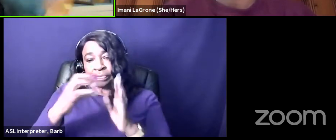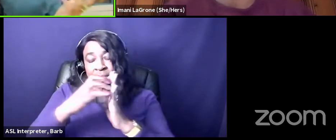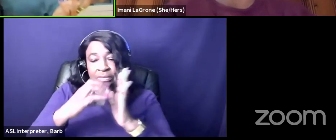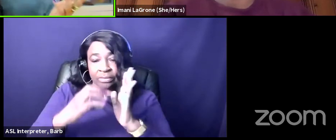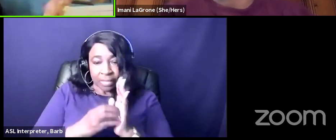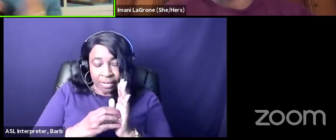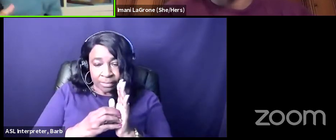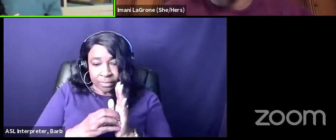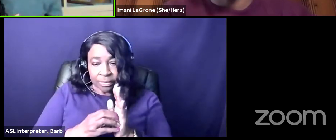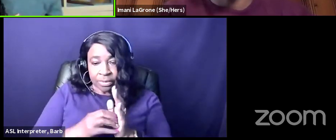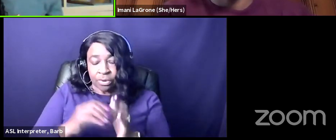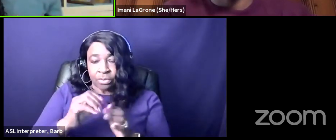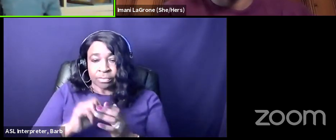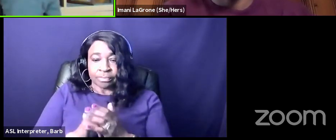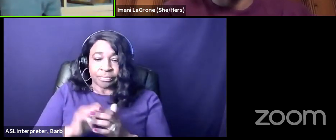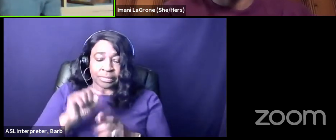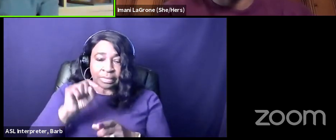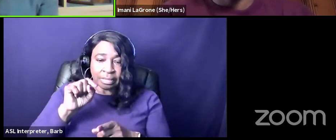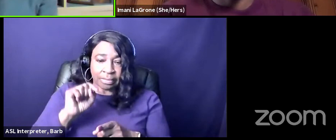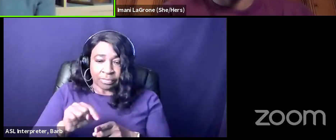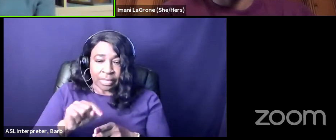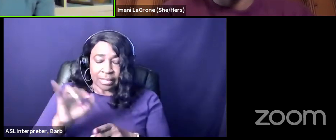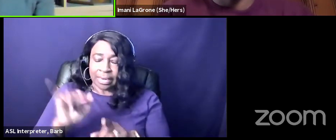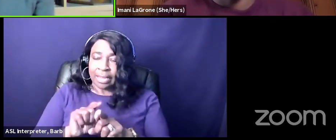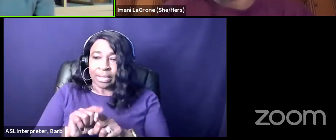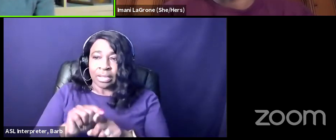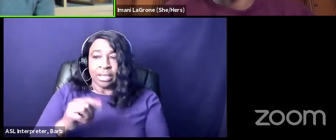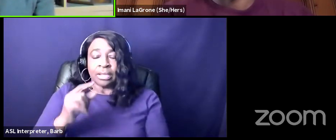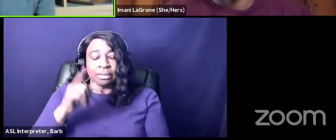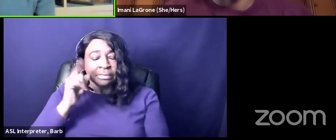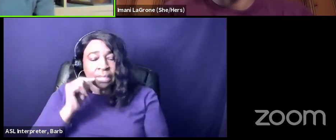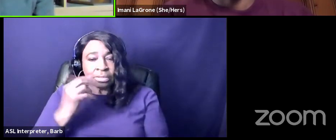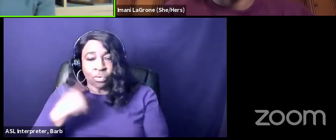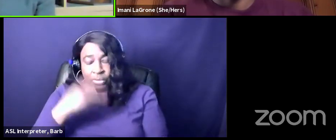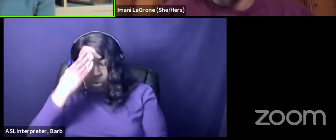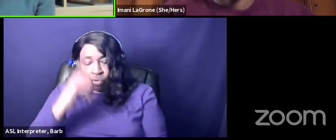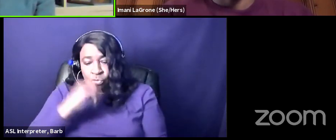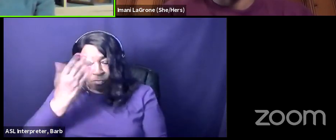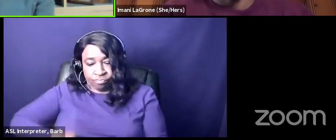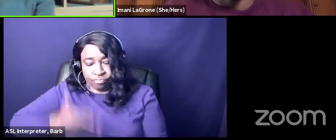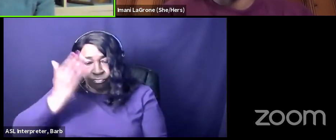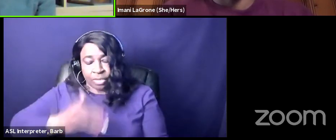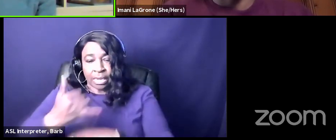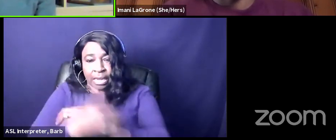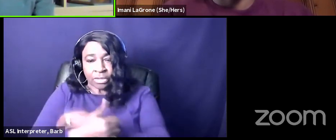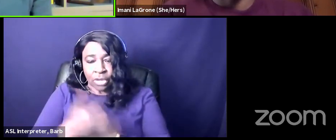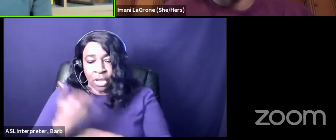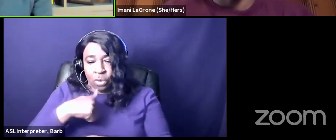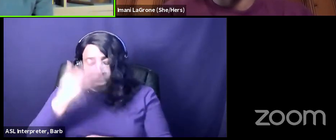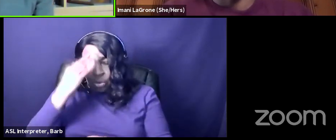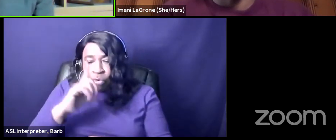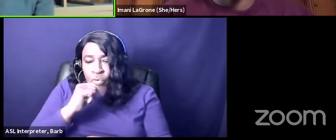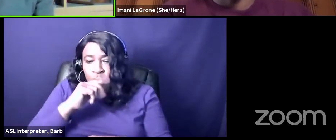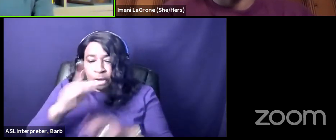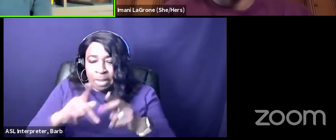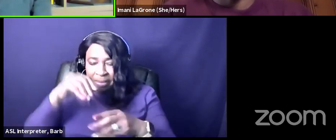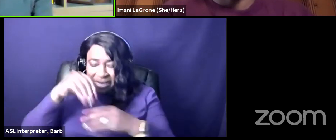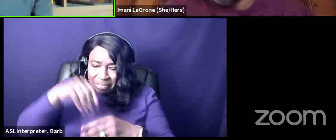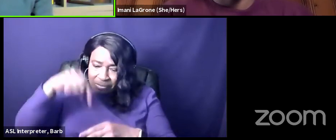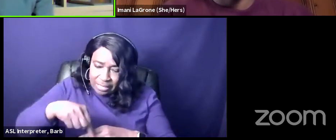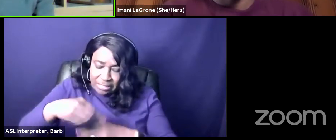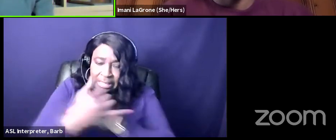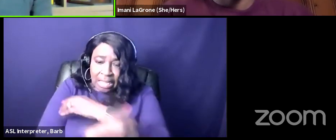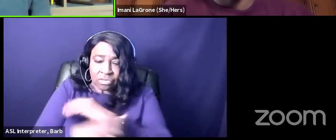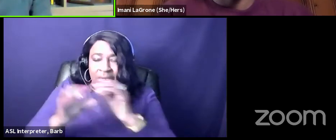some and black americans were like listen we know who this country is we know the people who were in this country and it is very clear that you can